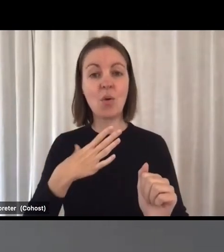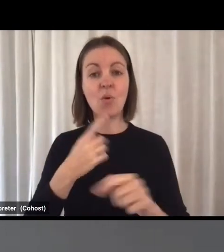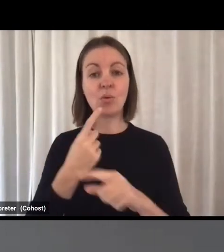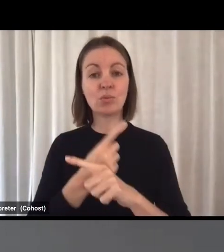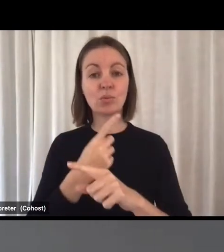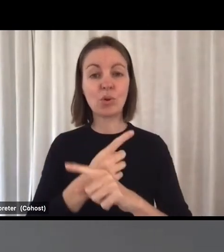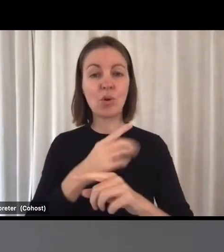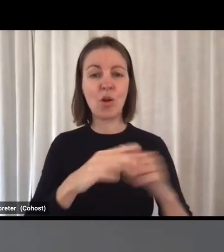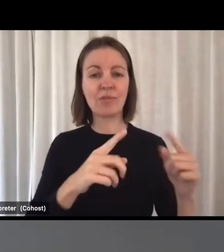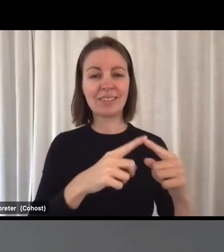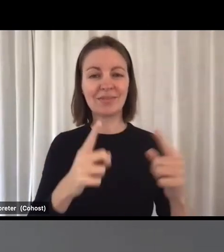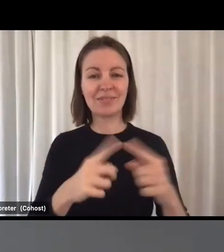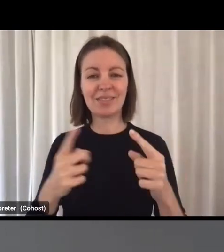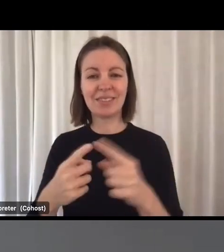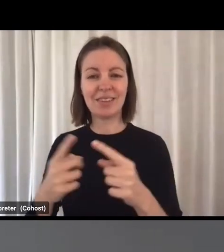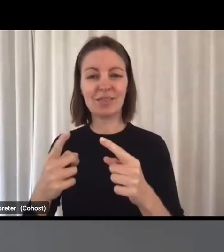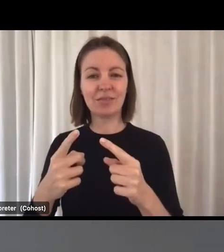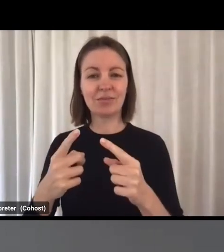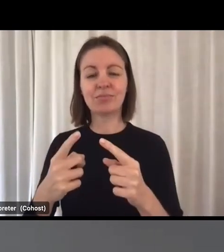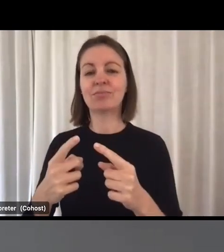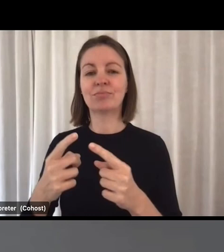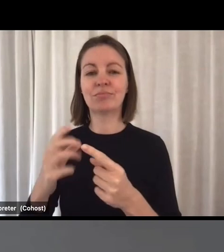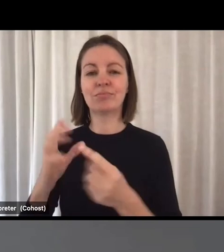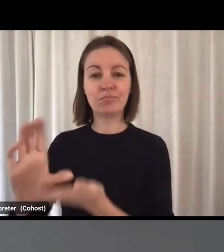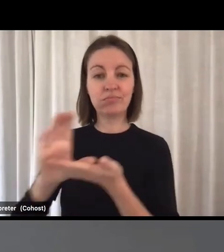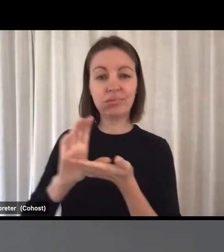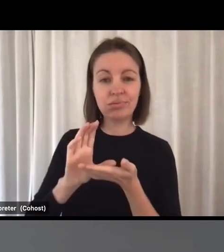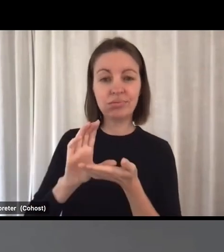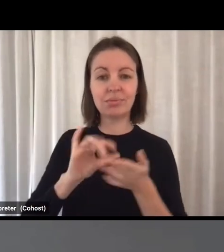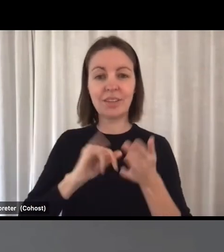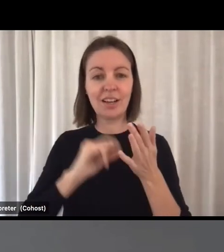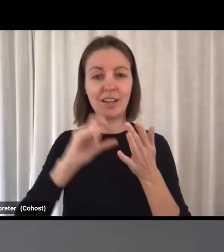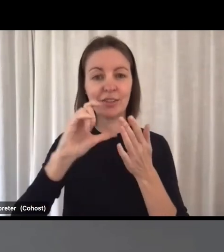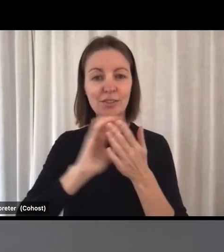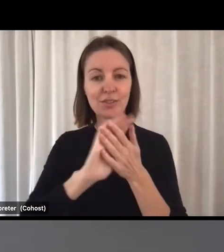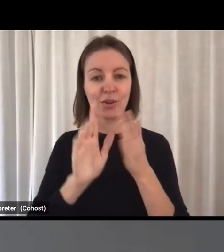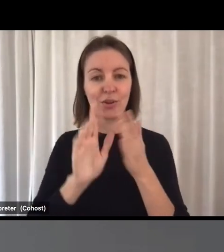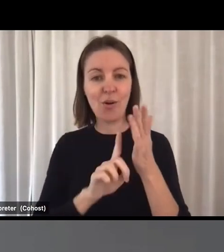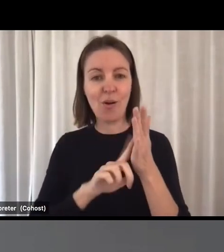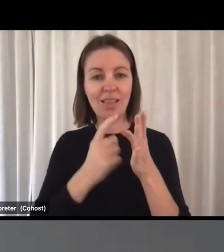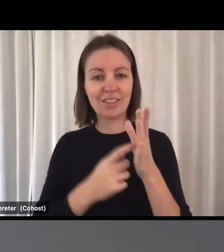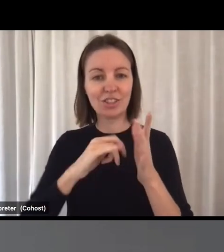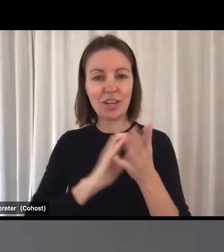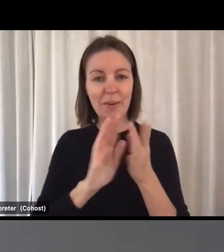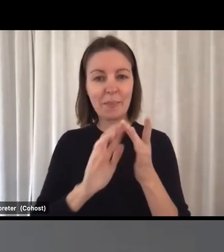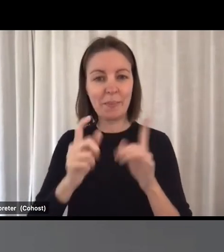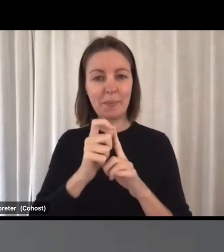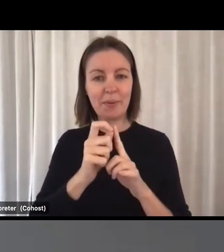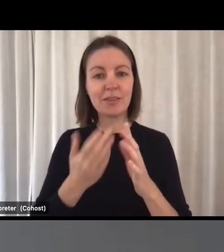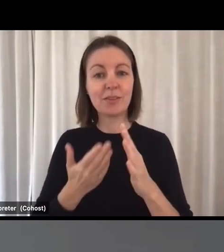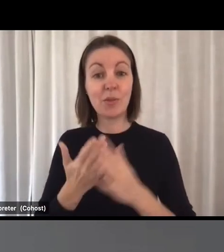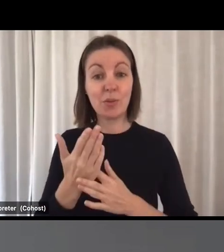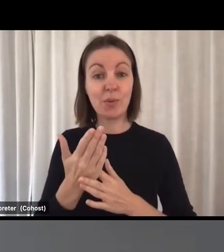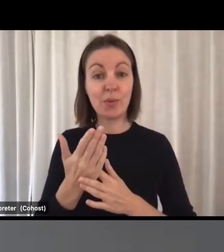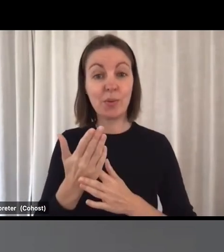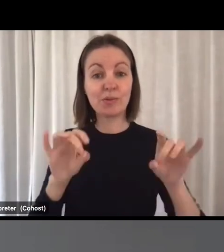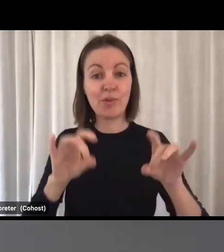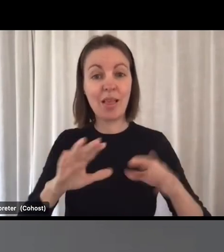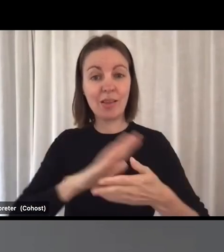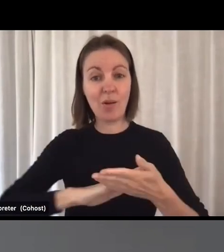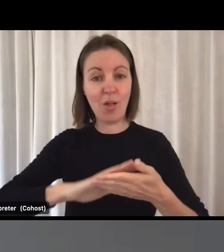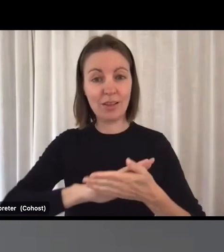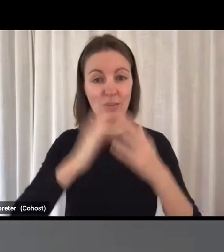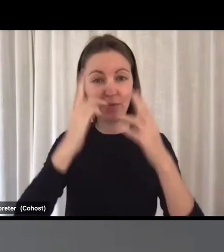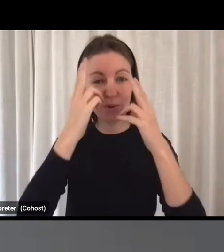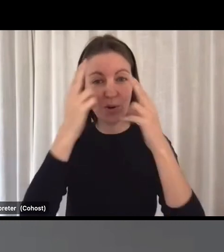talk about various scholarship opportunities that are now available through the Australian College of Nursing for personal care